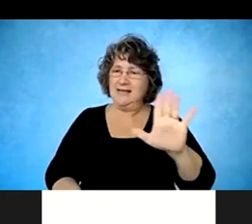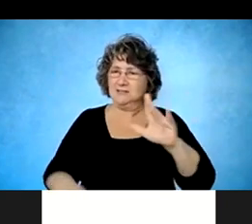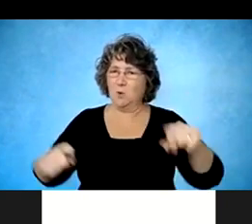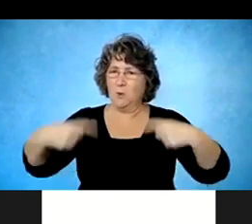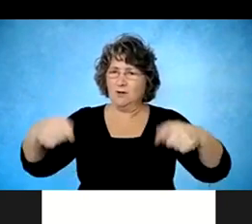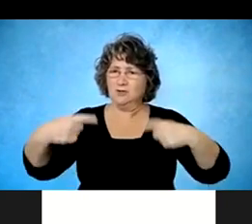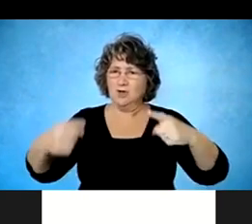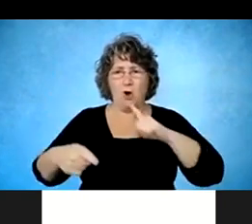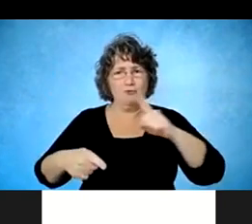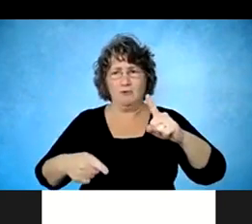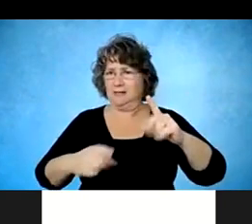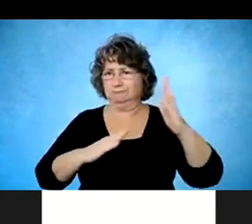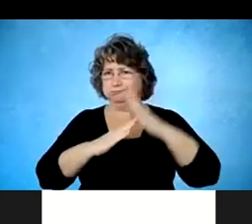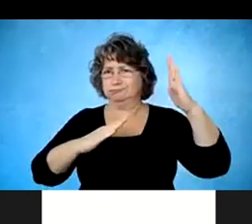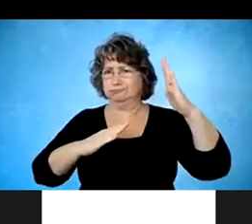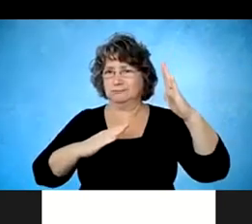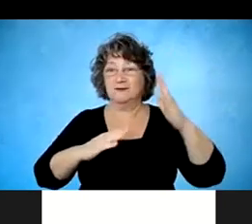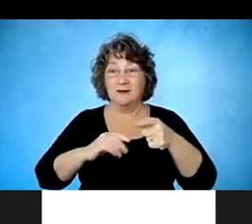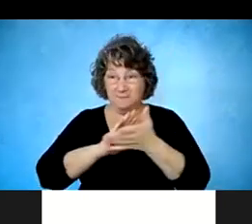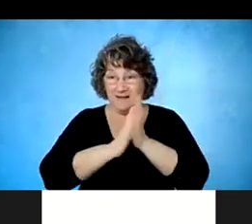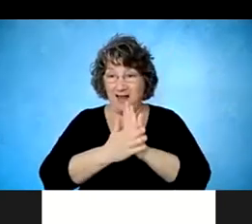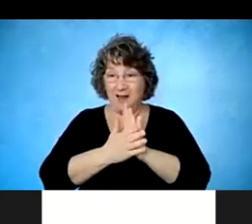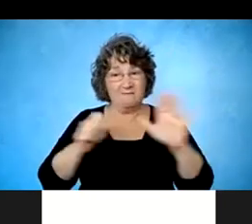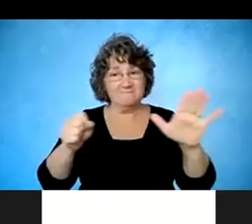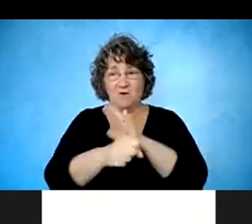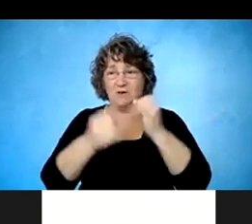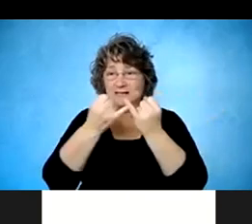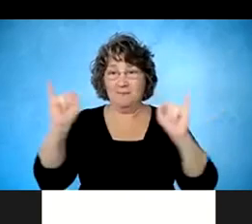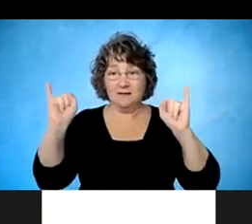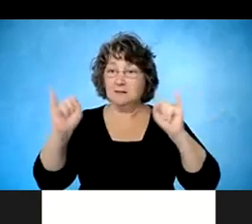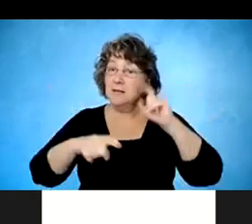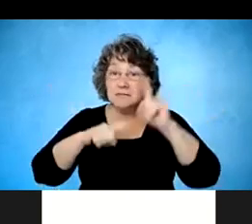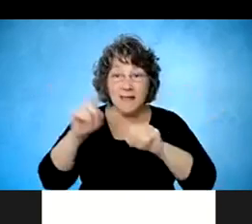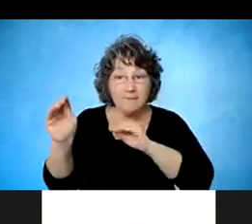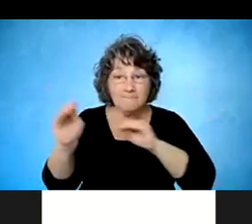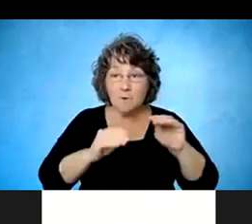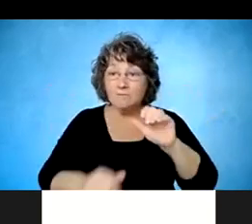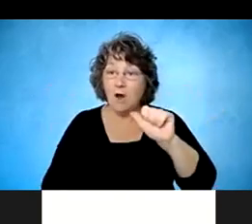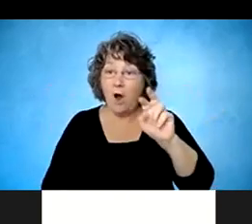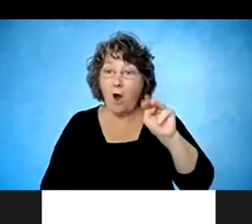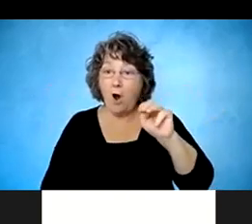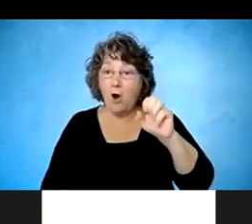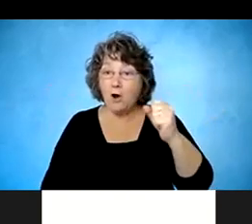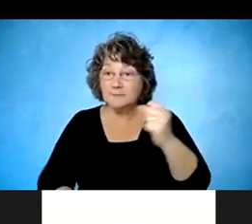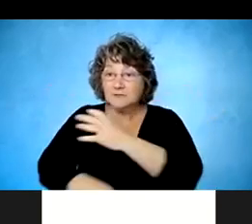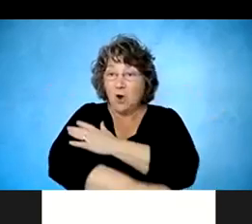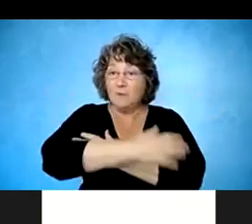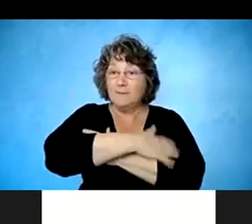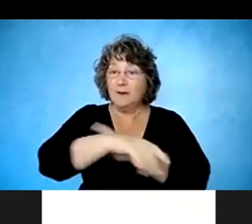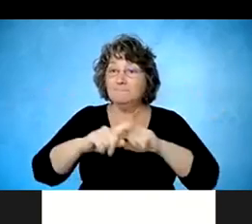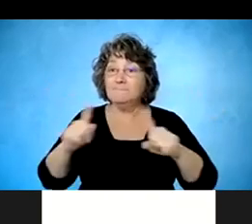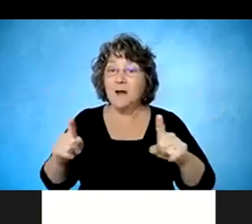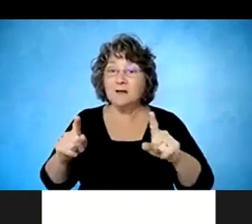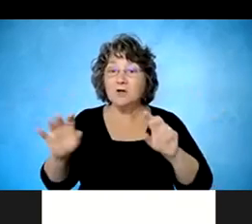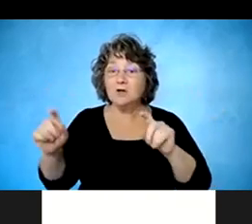completely independent. Although he can't move his arms through using a chin control, or others may have a